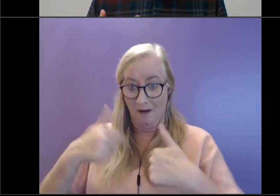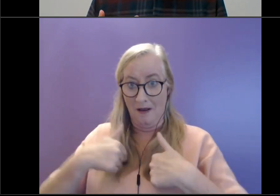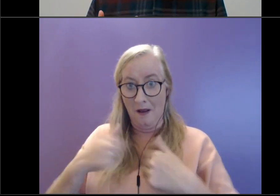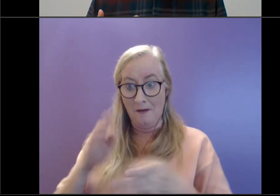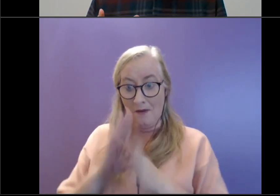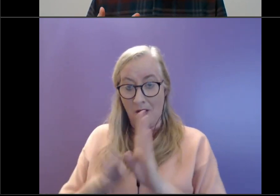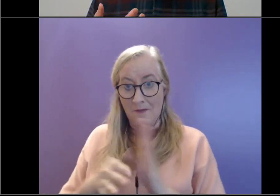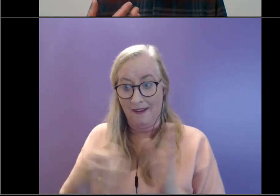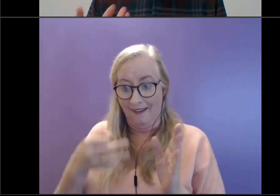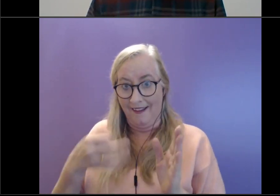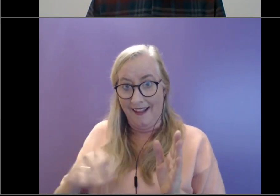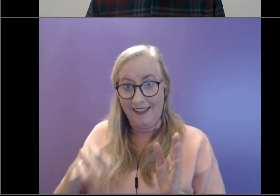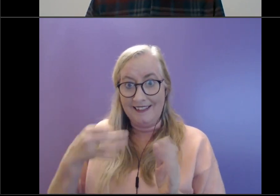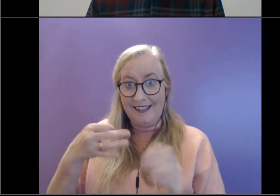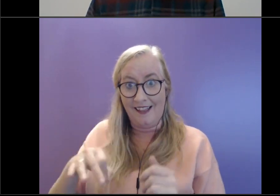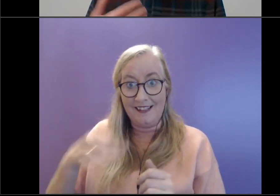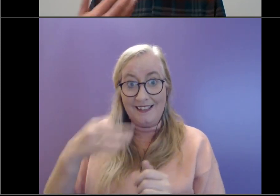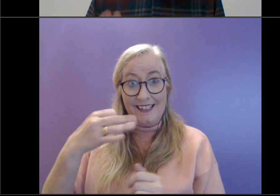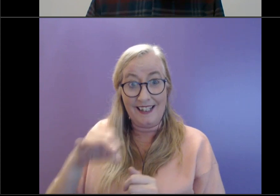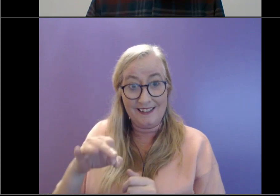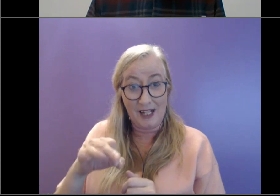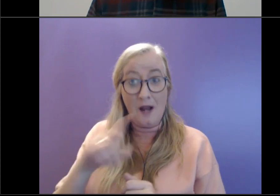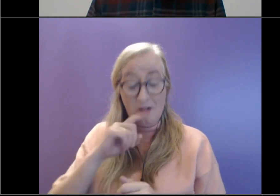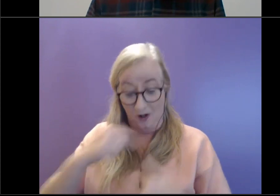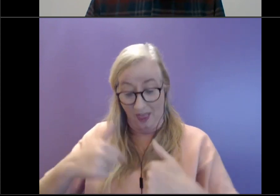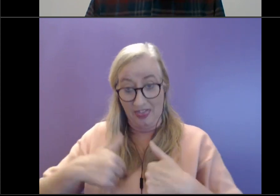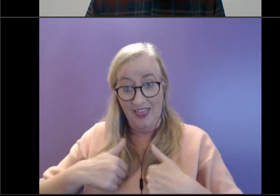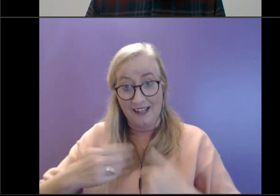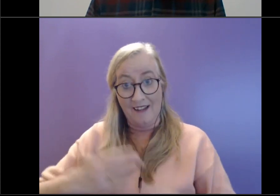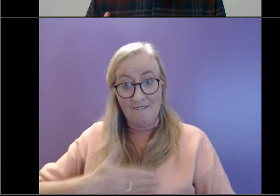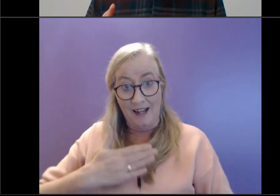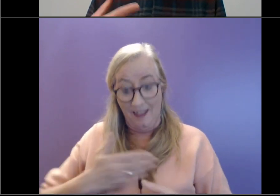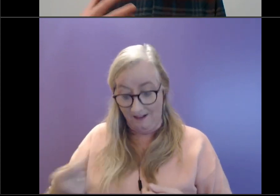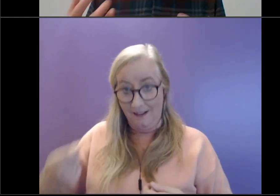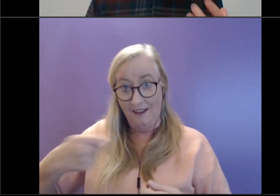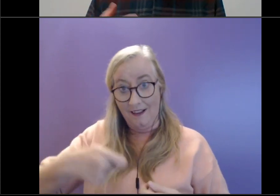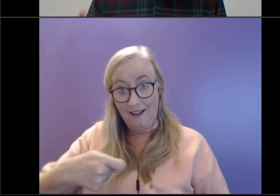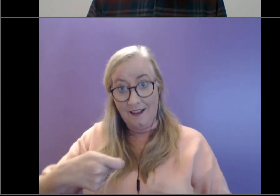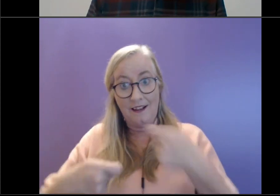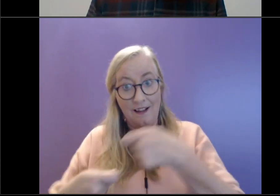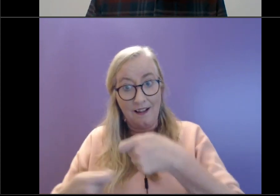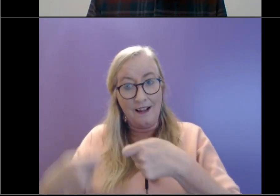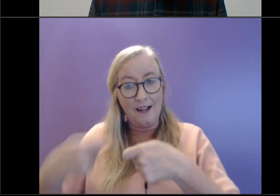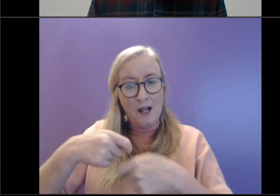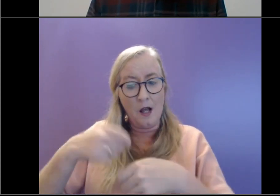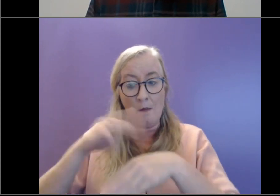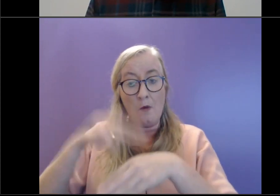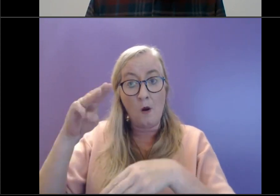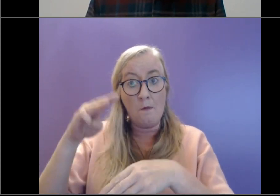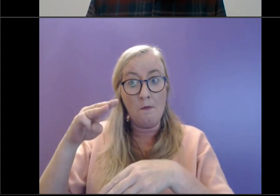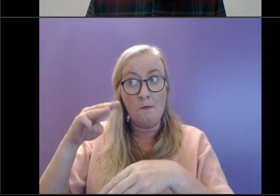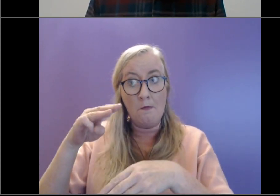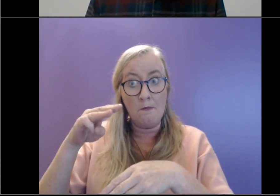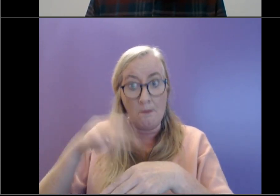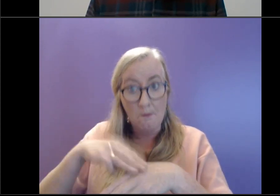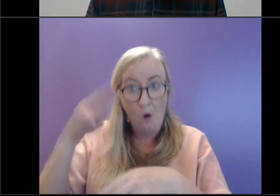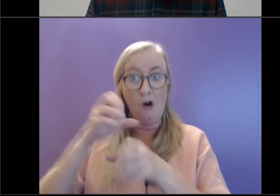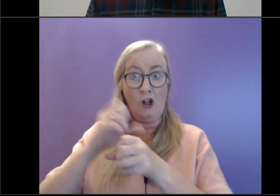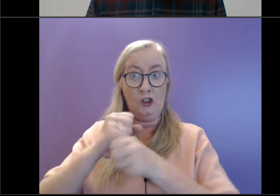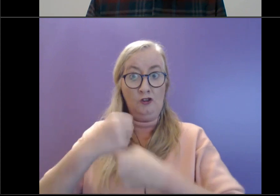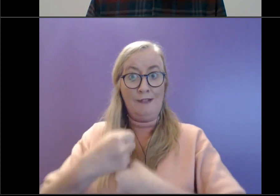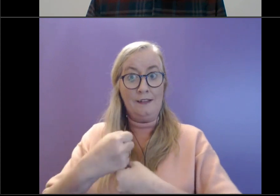what we can find is that those feelings add more stress to the whole situation. So again, it's maybe